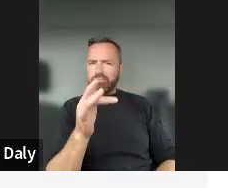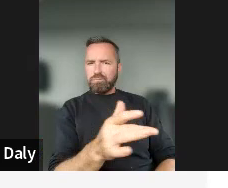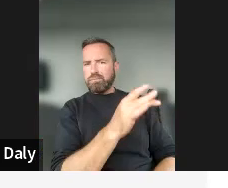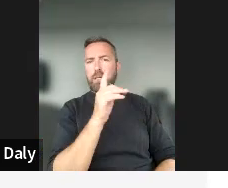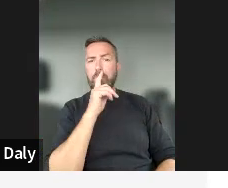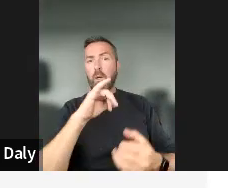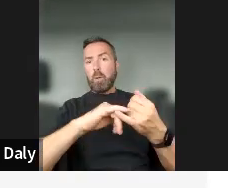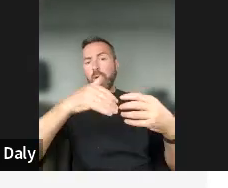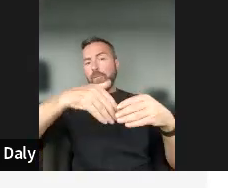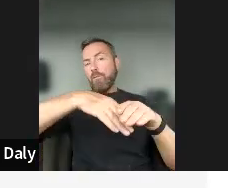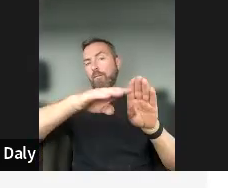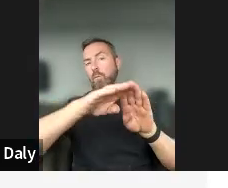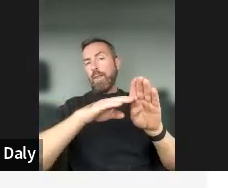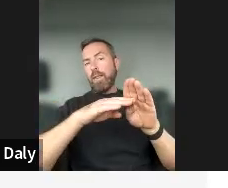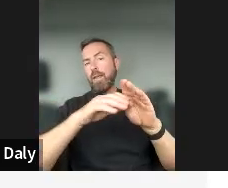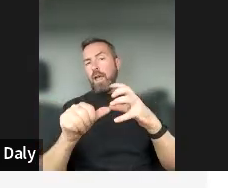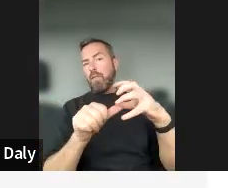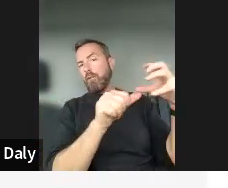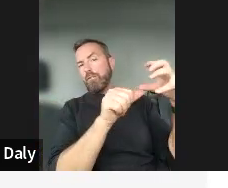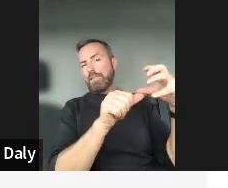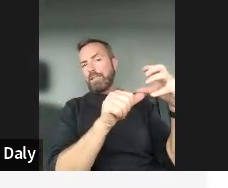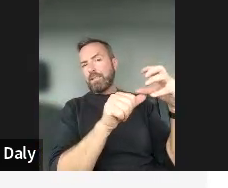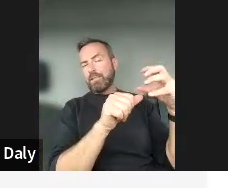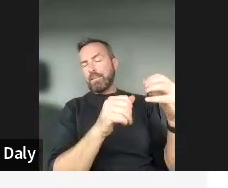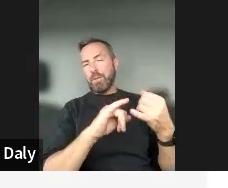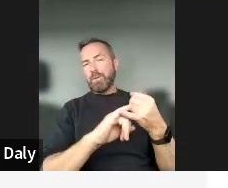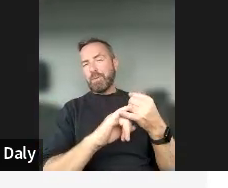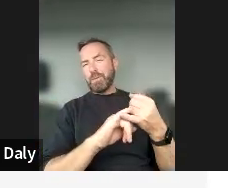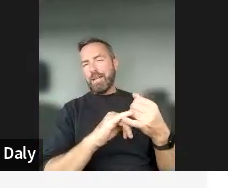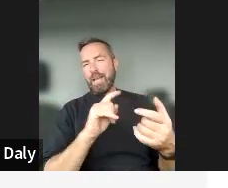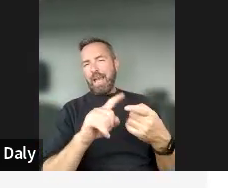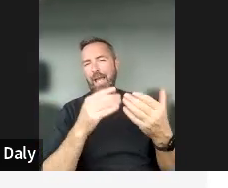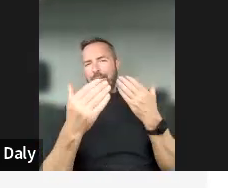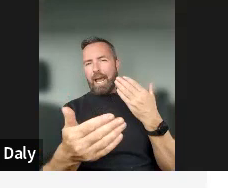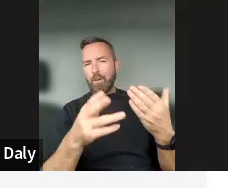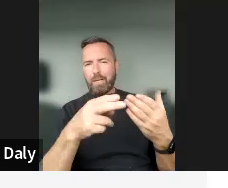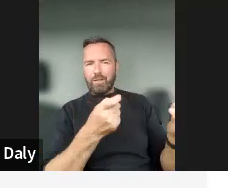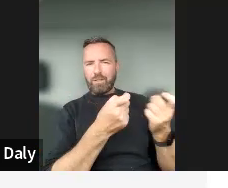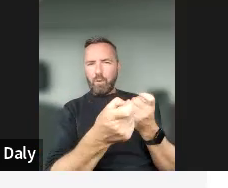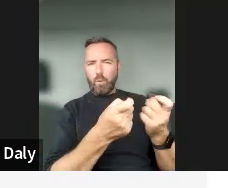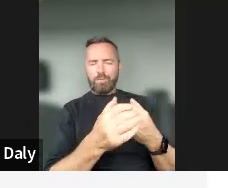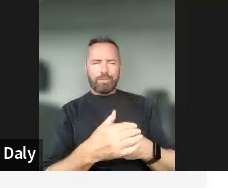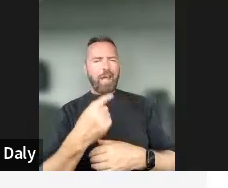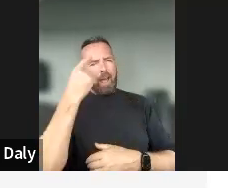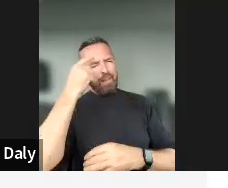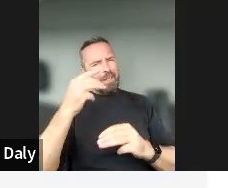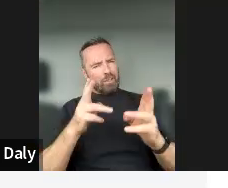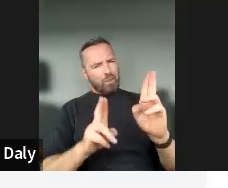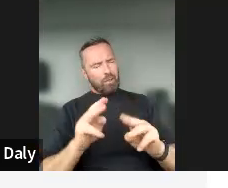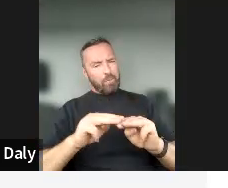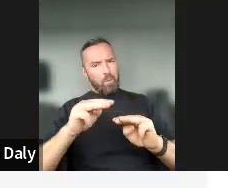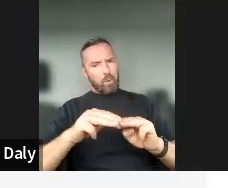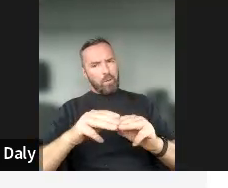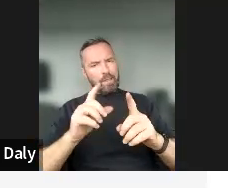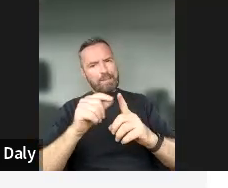was my question. And, you know, how would you actually do it? Um, so I'm more for the, we should have more digital education, which is actually